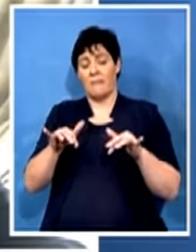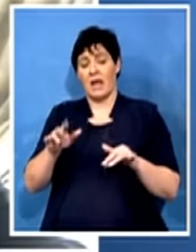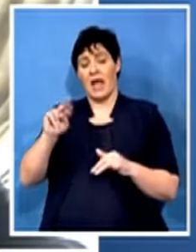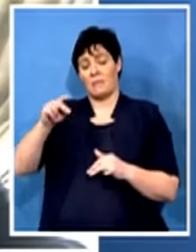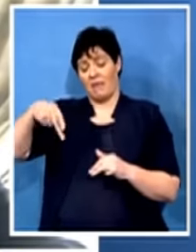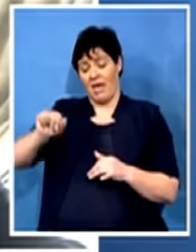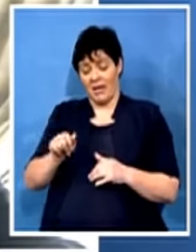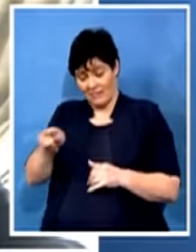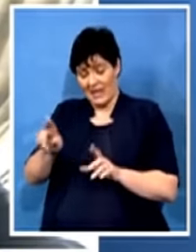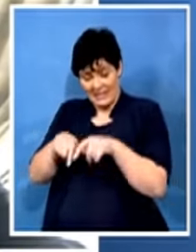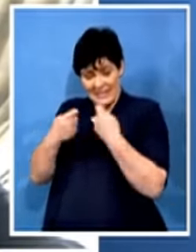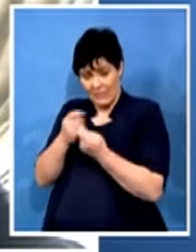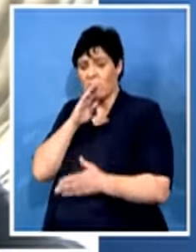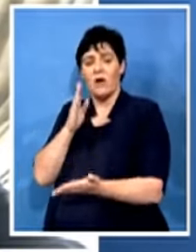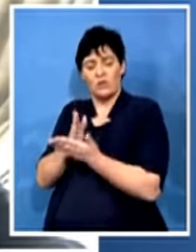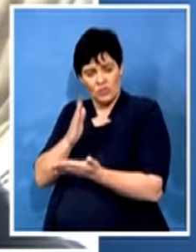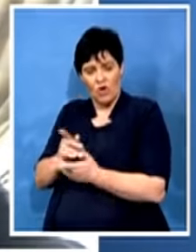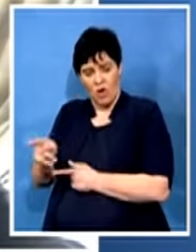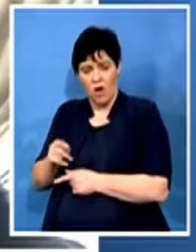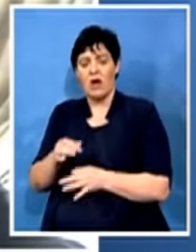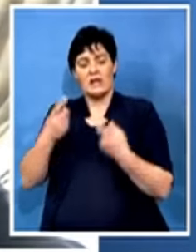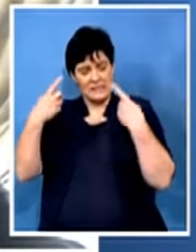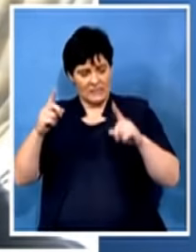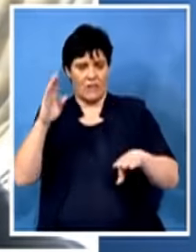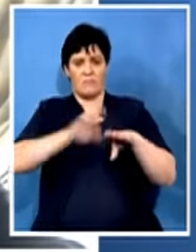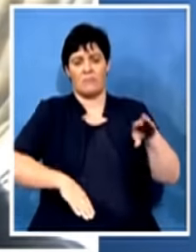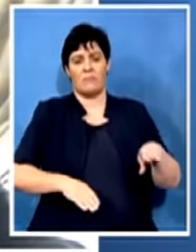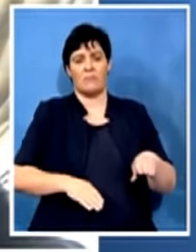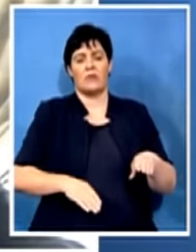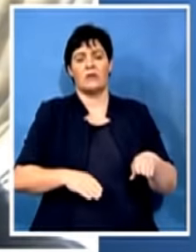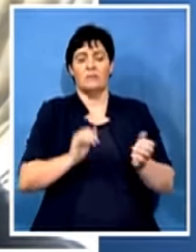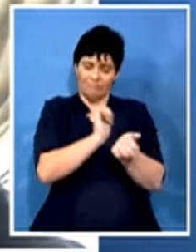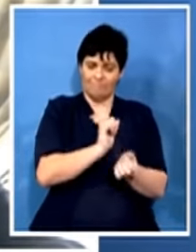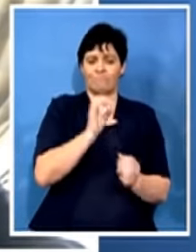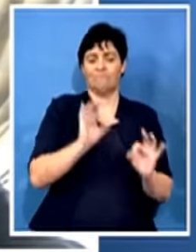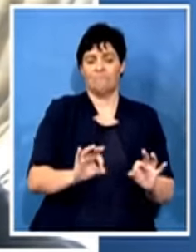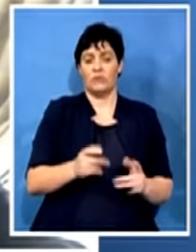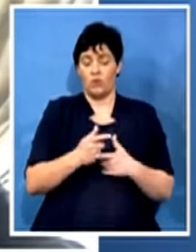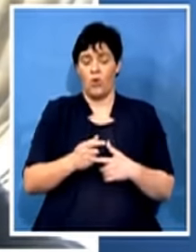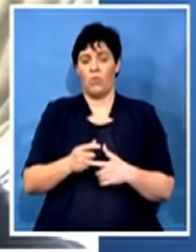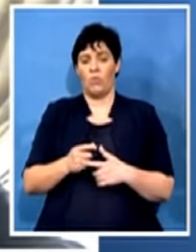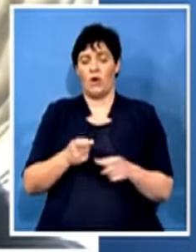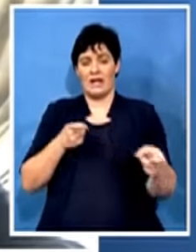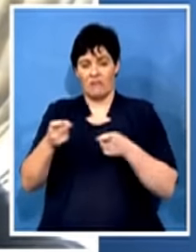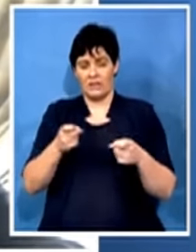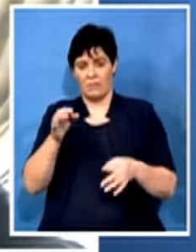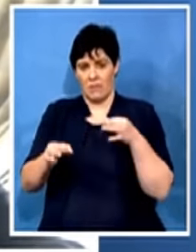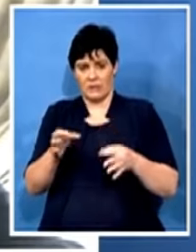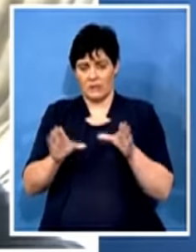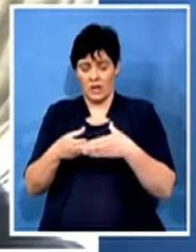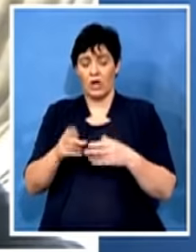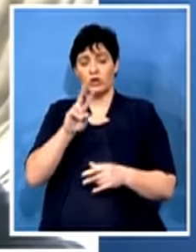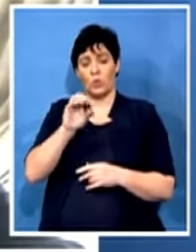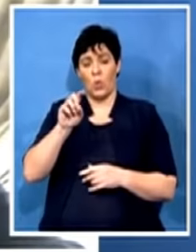prosecutions and convictions so that the governing party in their 2017 conference promised South Africans is that law enforcement